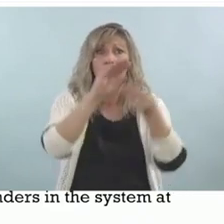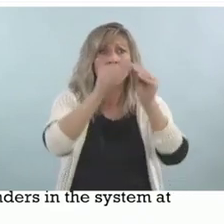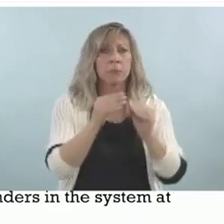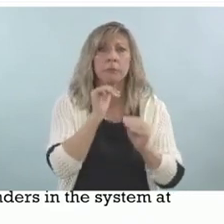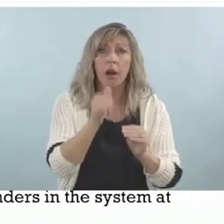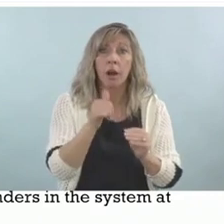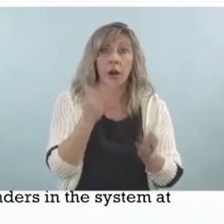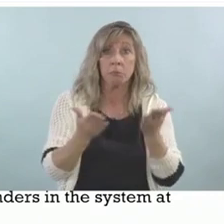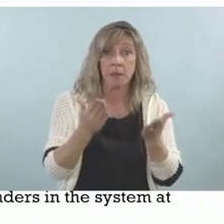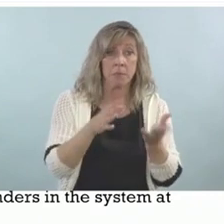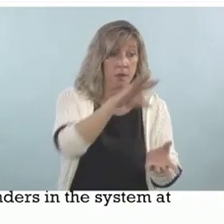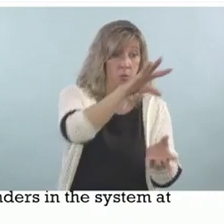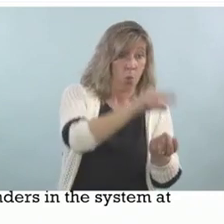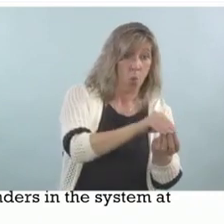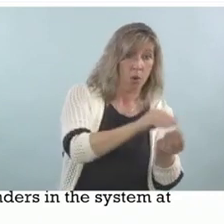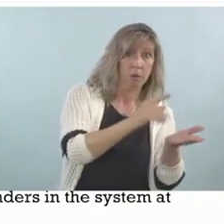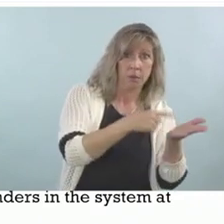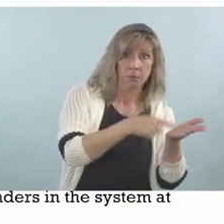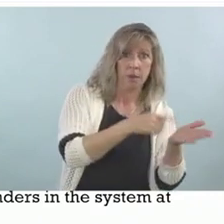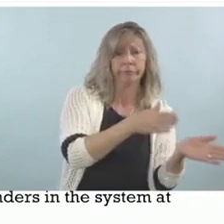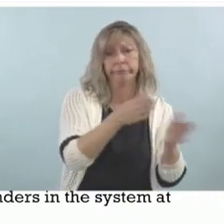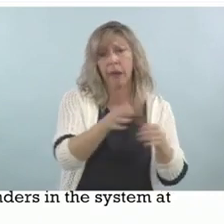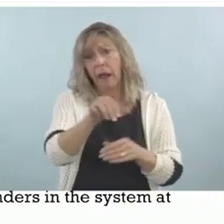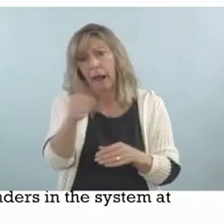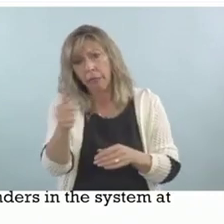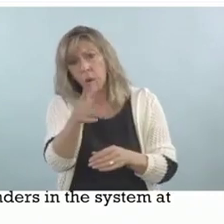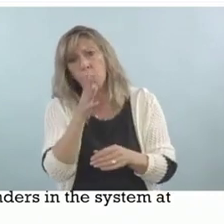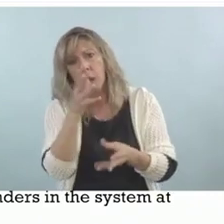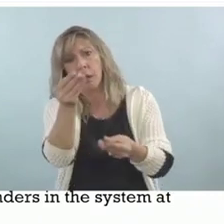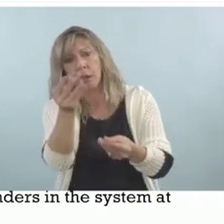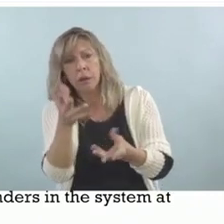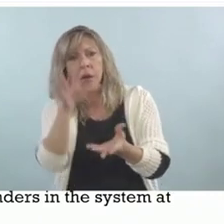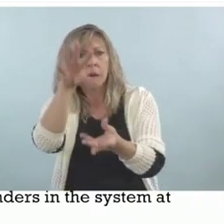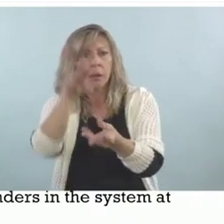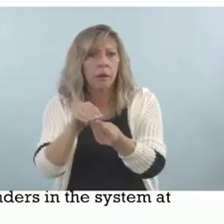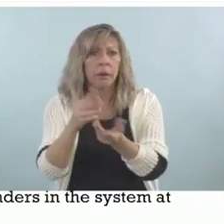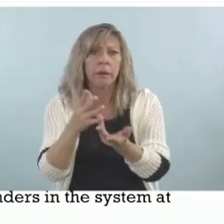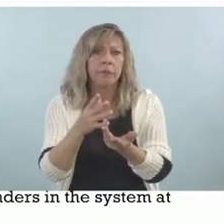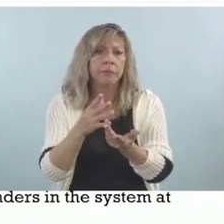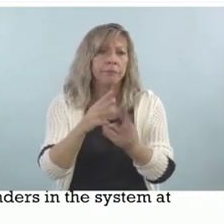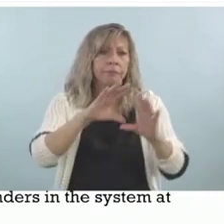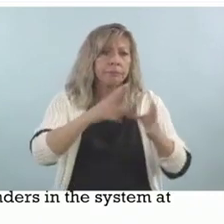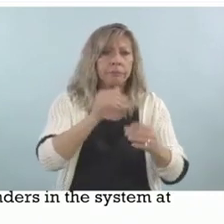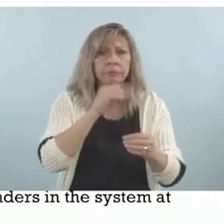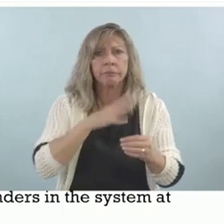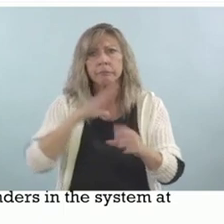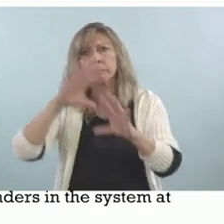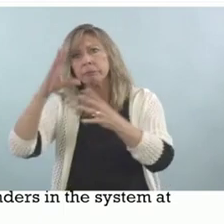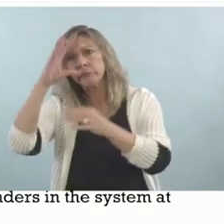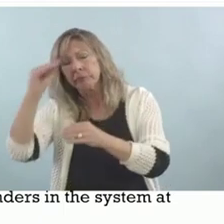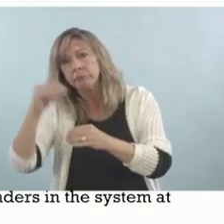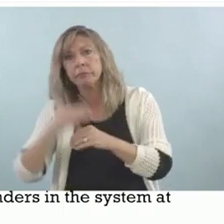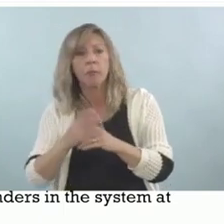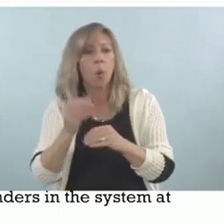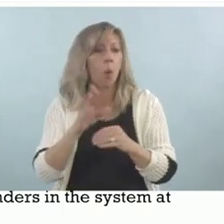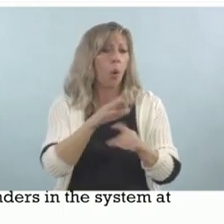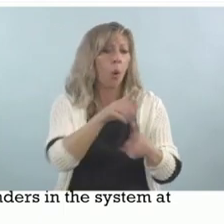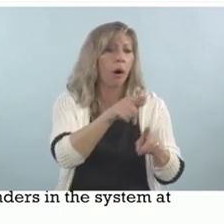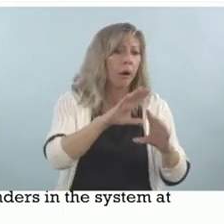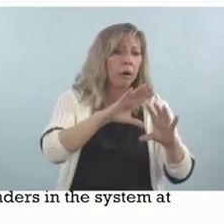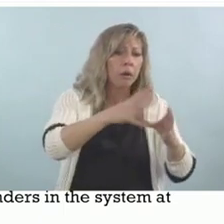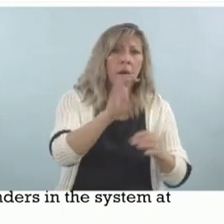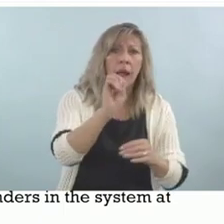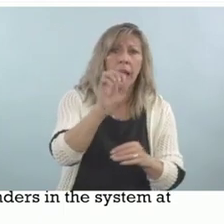down by sex or by ethnic group. But they rarely give you the information about disability.